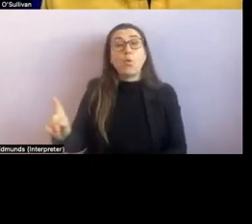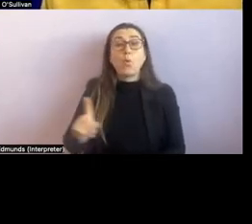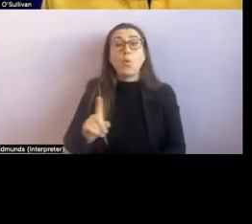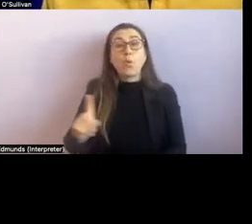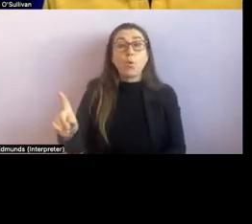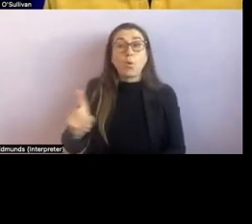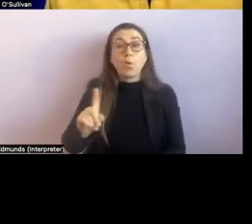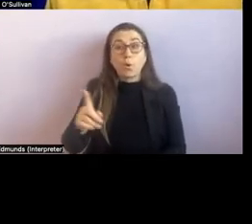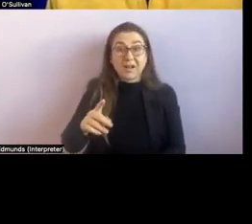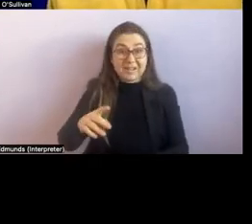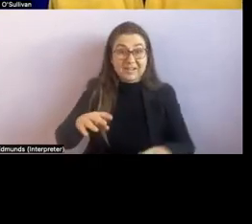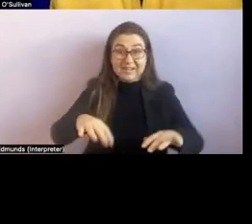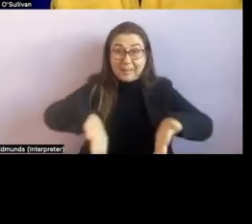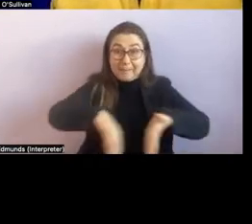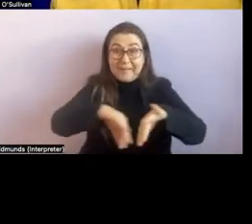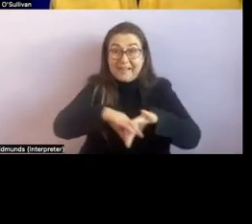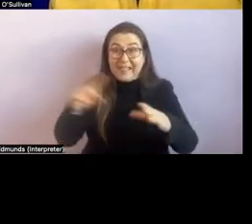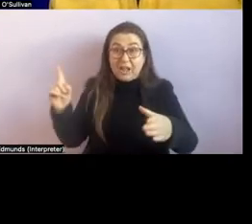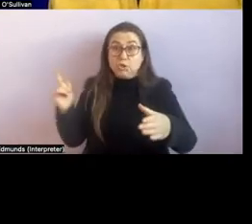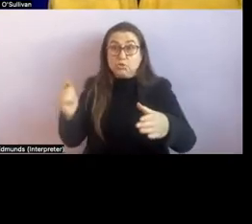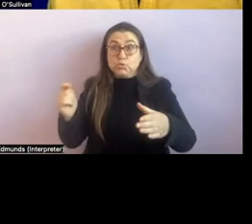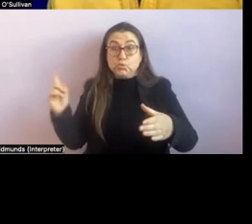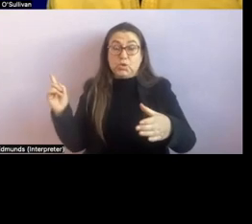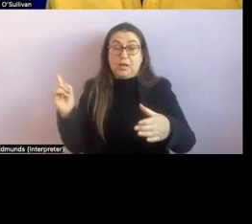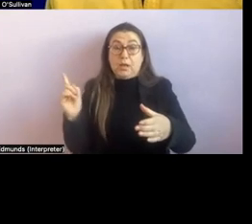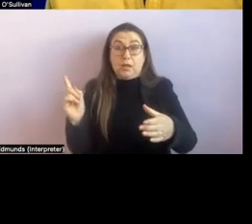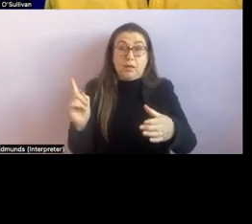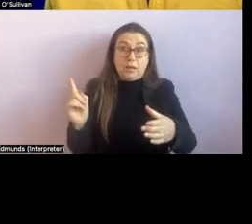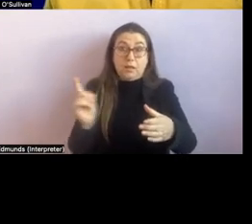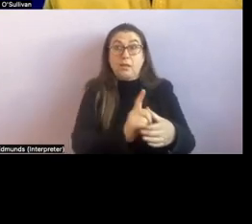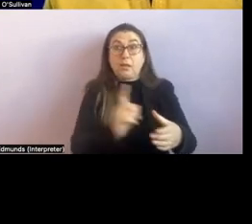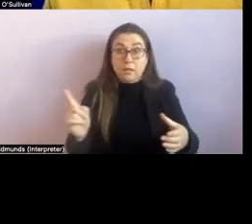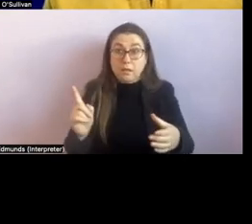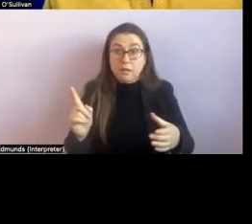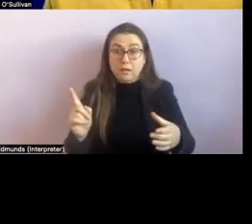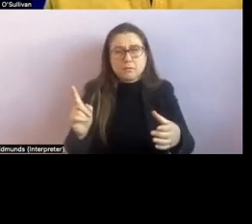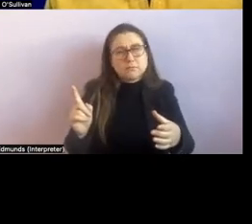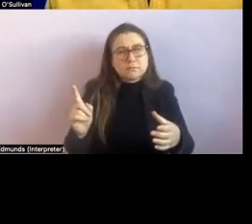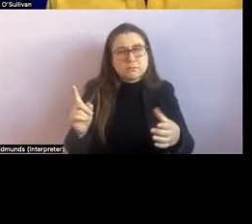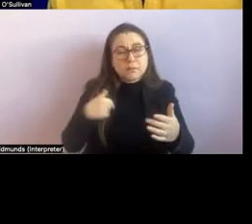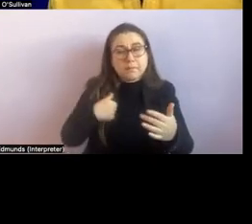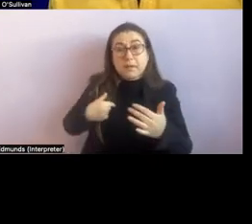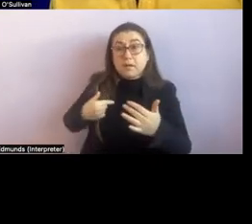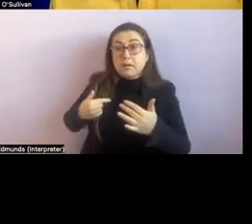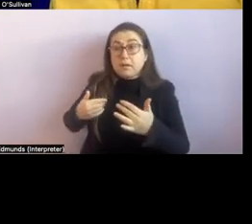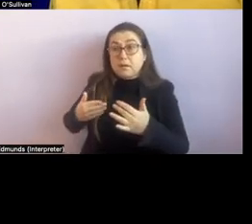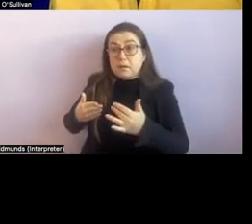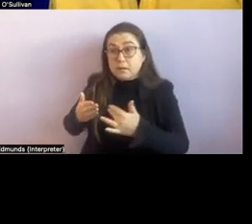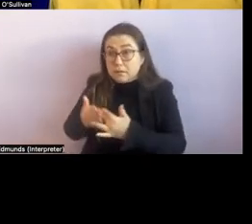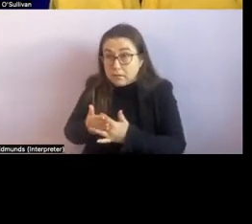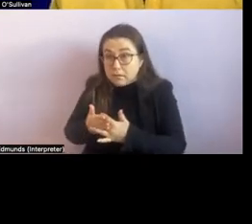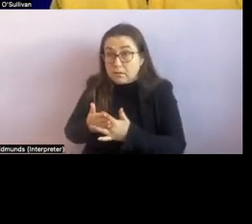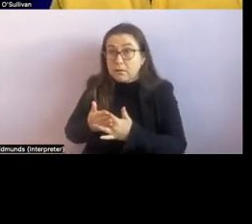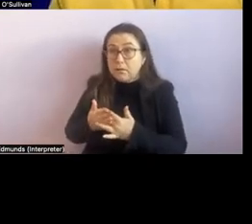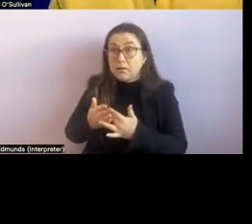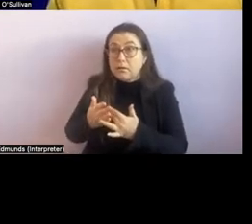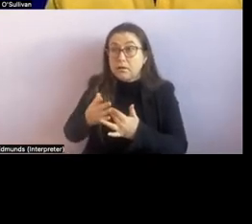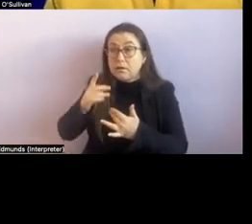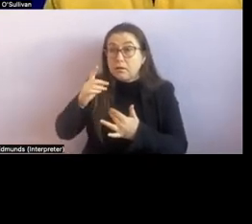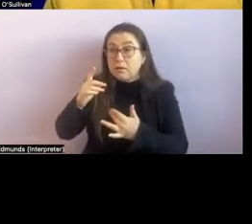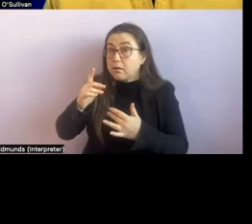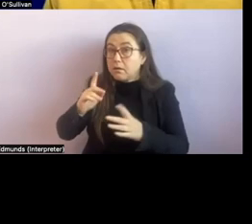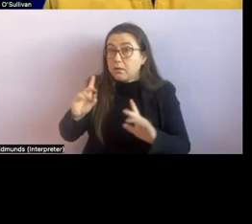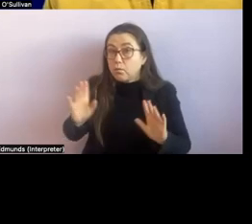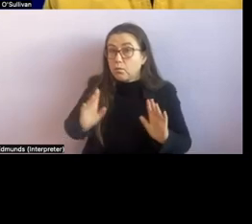always there um is that a part of helping someone to know where they are by knowing that that bin is there or are they going to hurt themselves